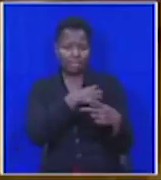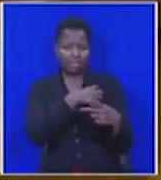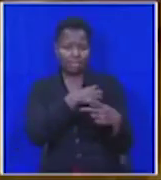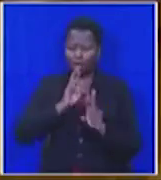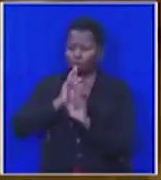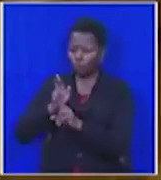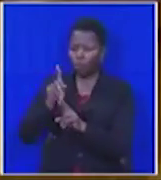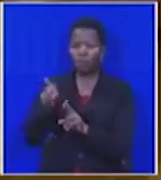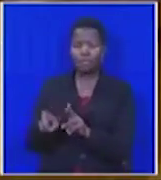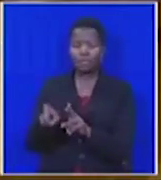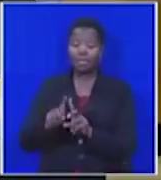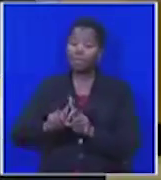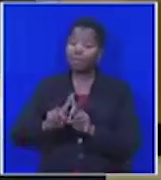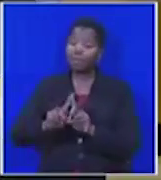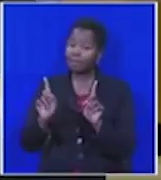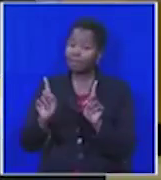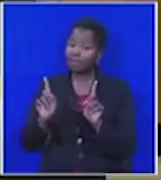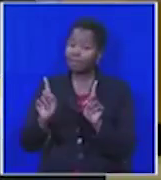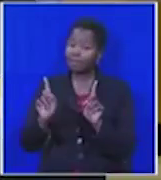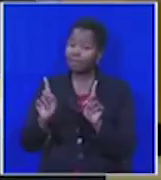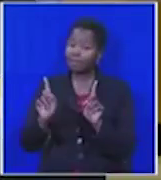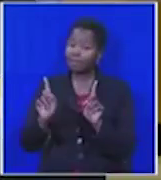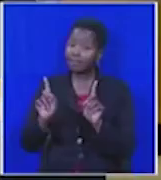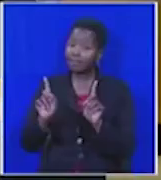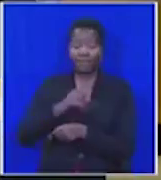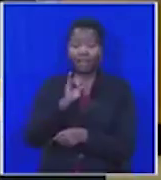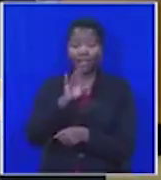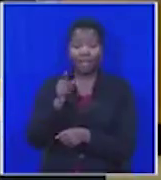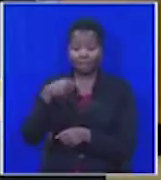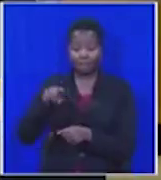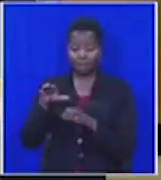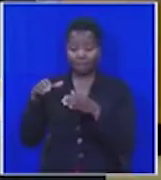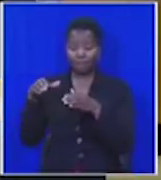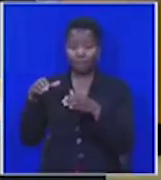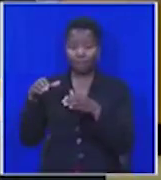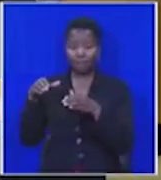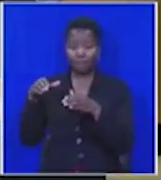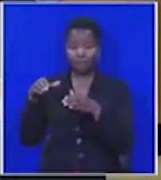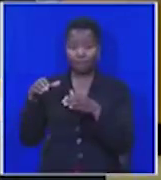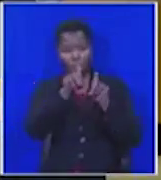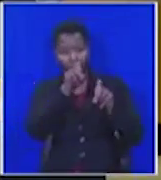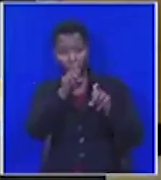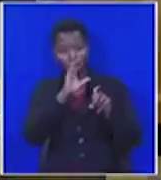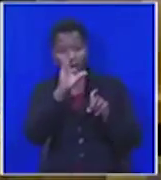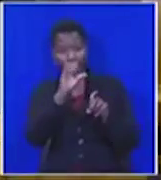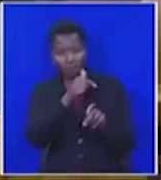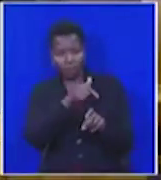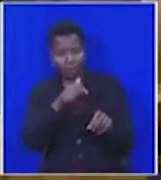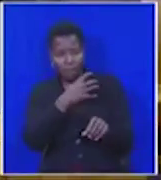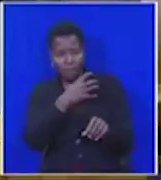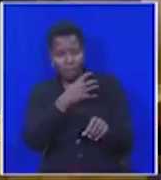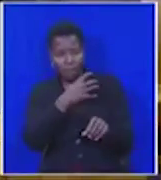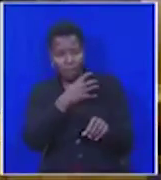sad day for this democracy if the presiding officers were allowed to have members arrested and removed from this House by the SAPS